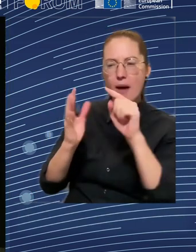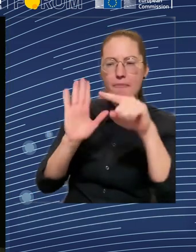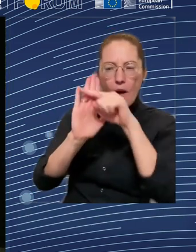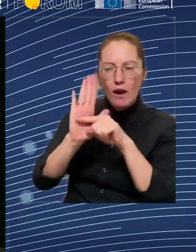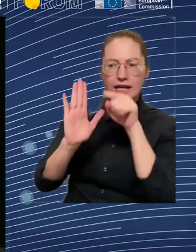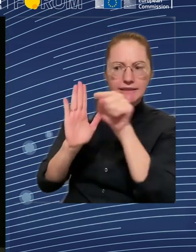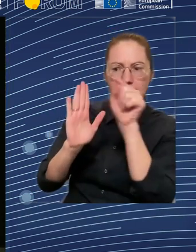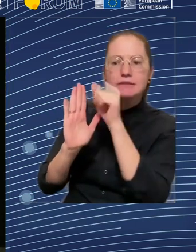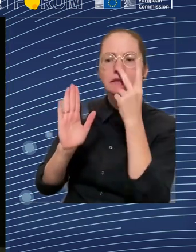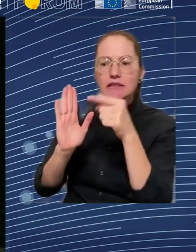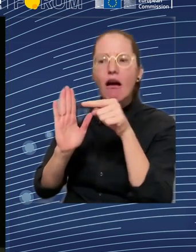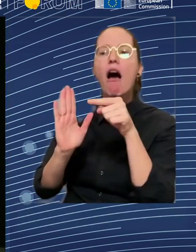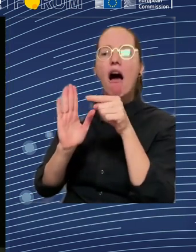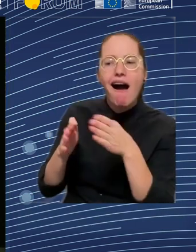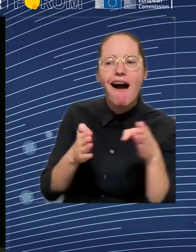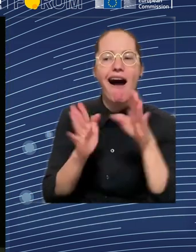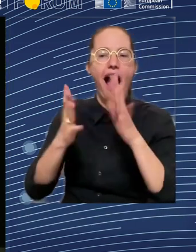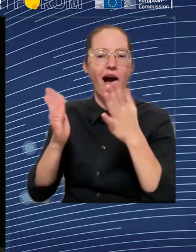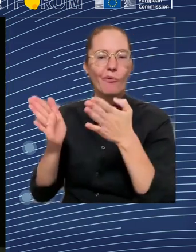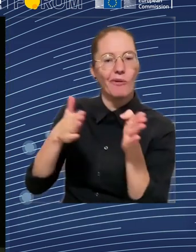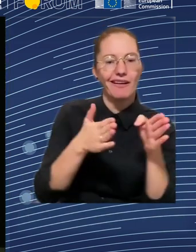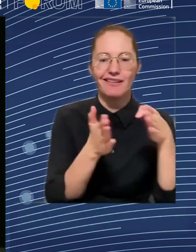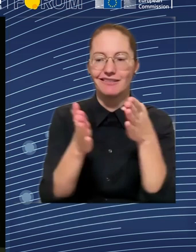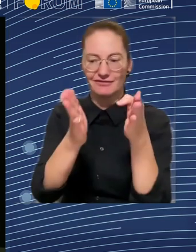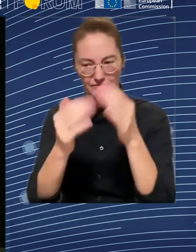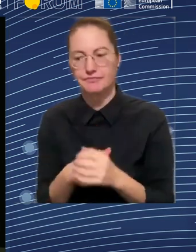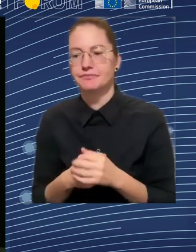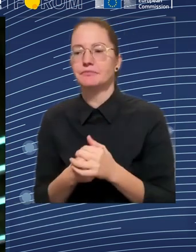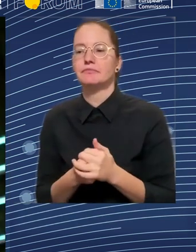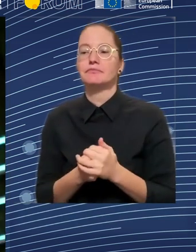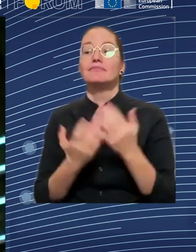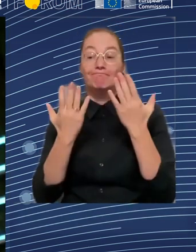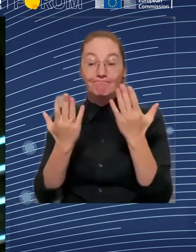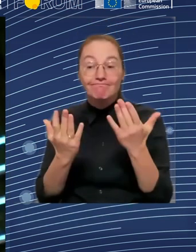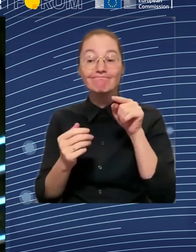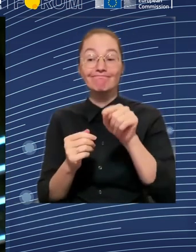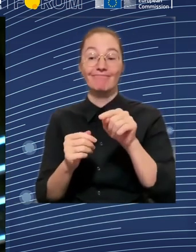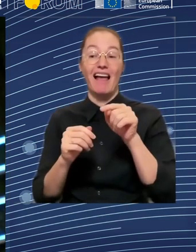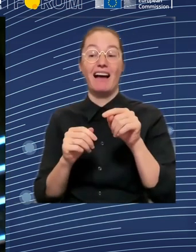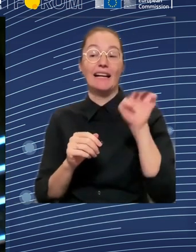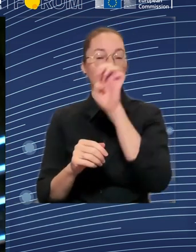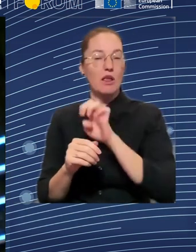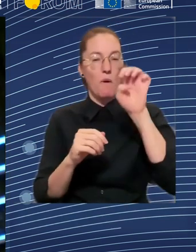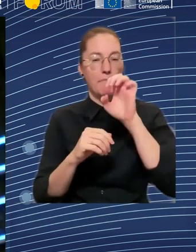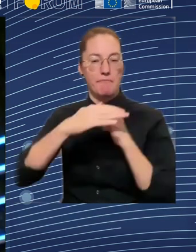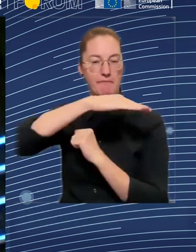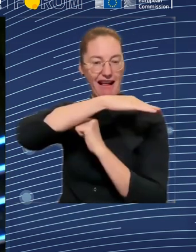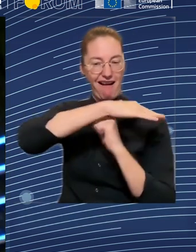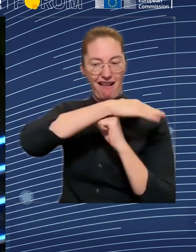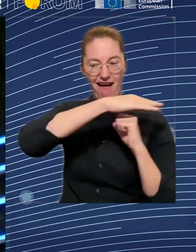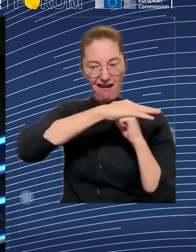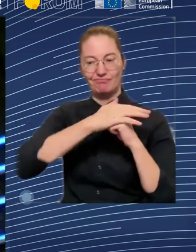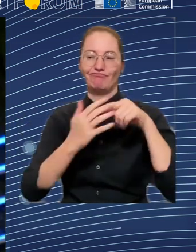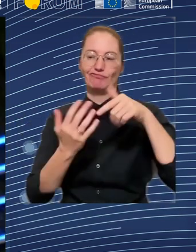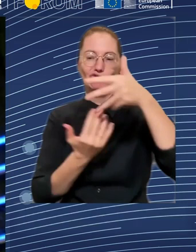challenges, these global challenges, to give responses to EU citizens. It's a buffer. National social protection systems